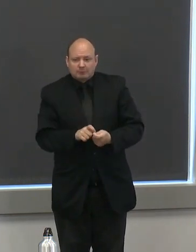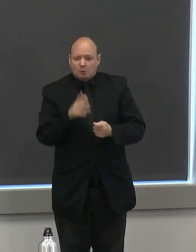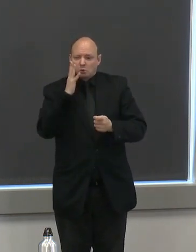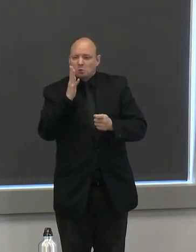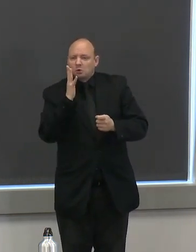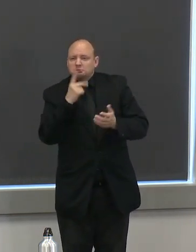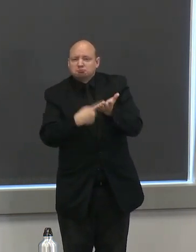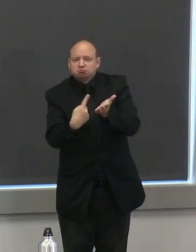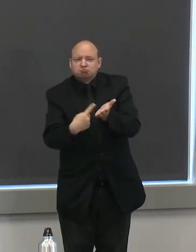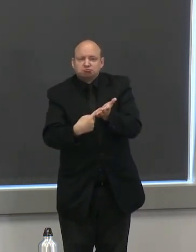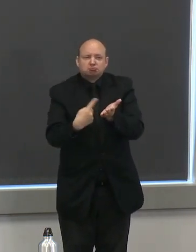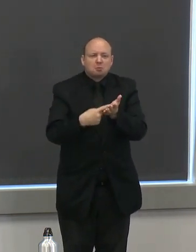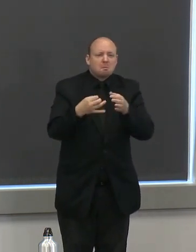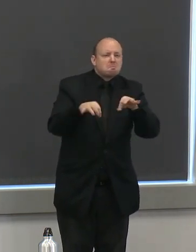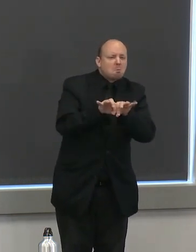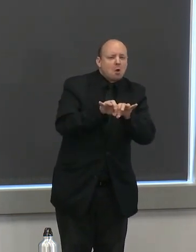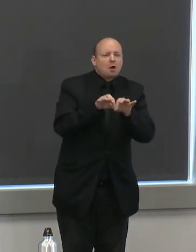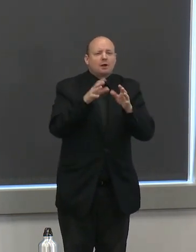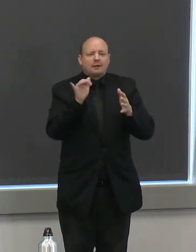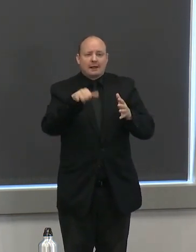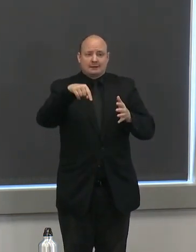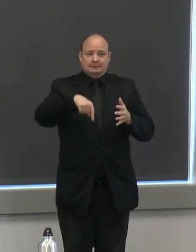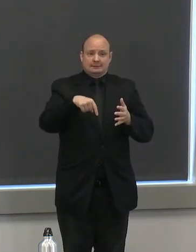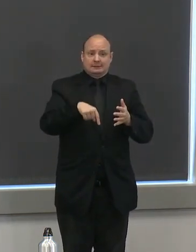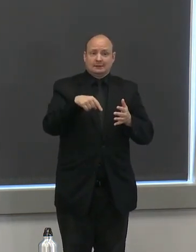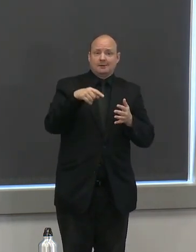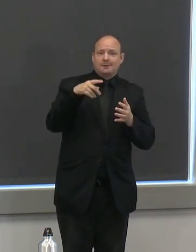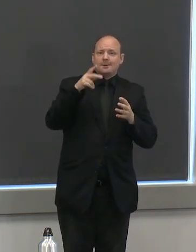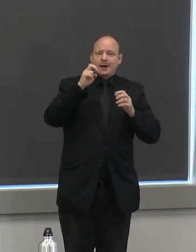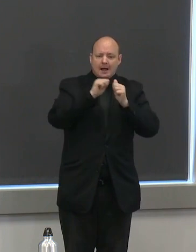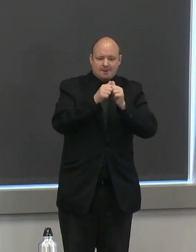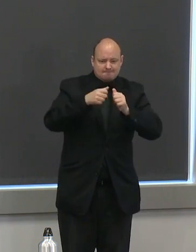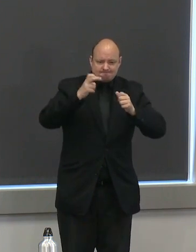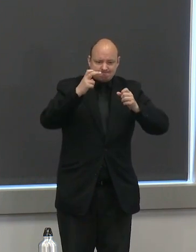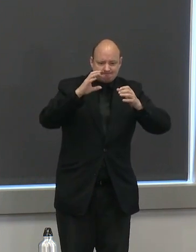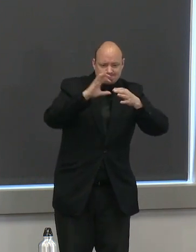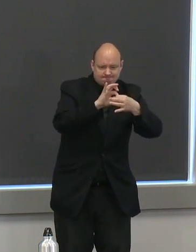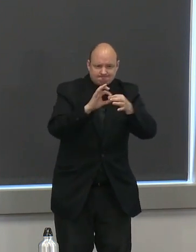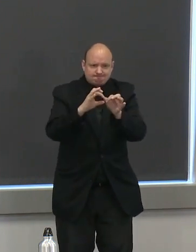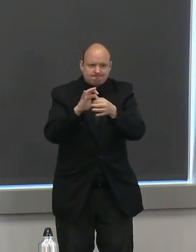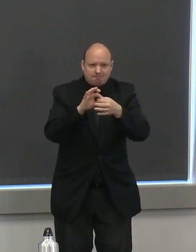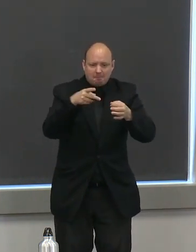piece in the puzzle of oregon's testing strategy moving forward